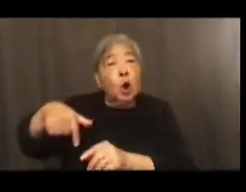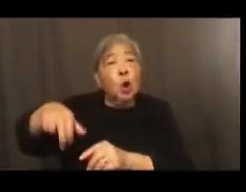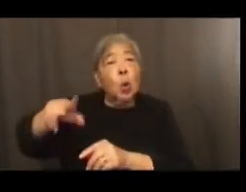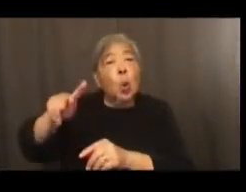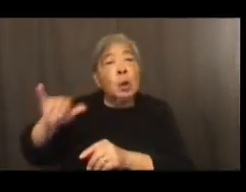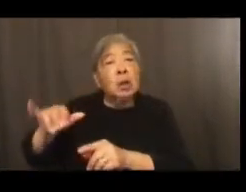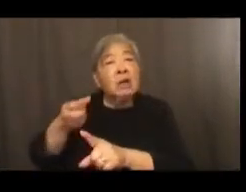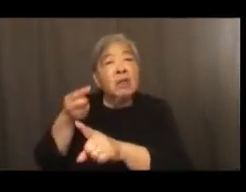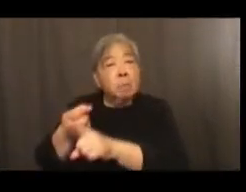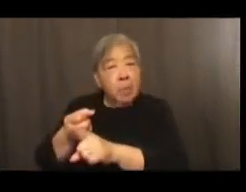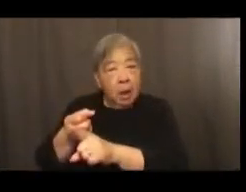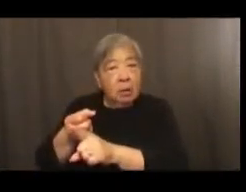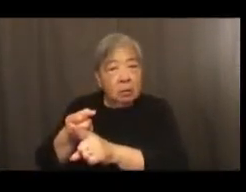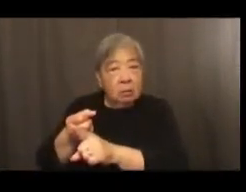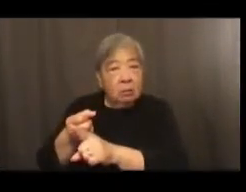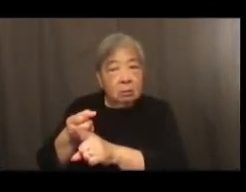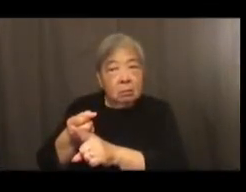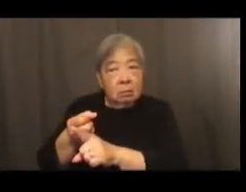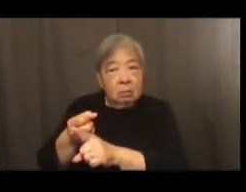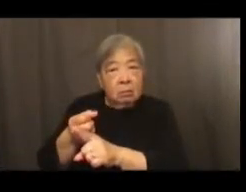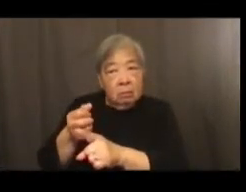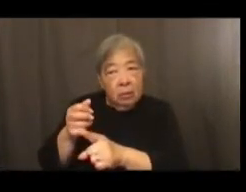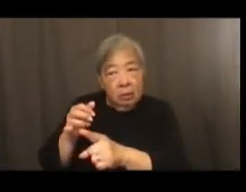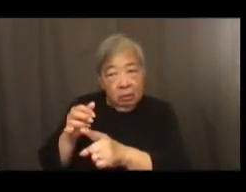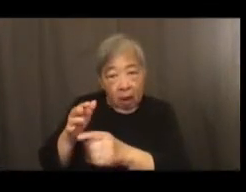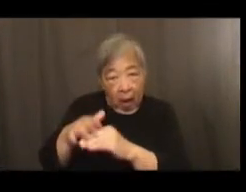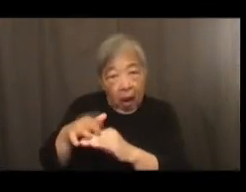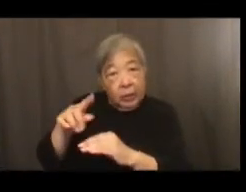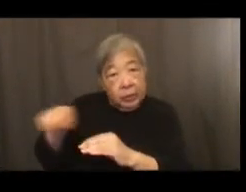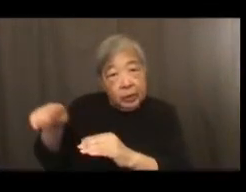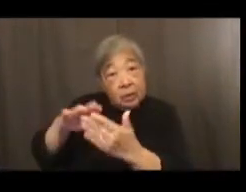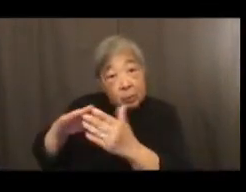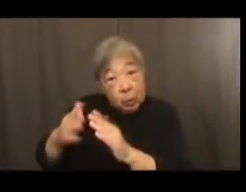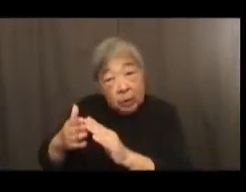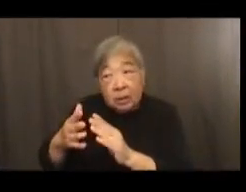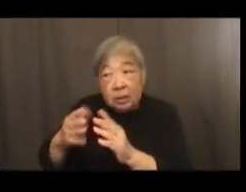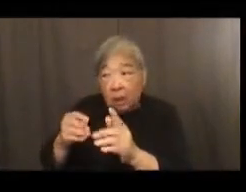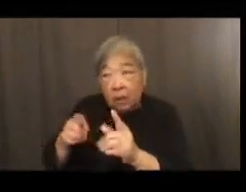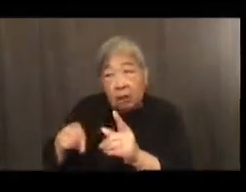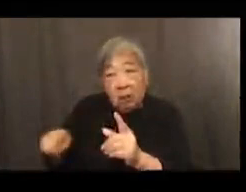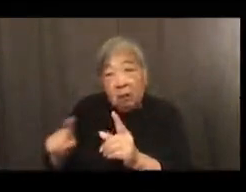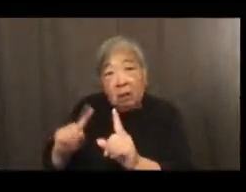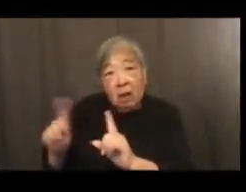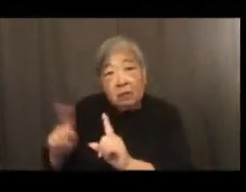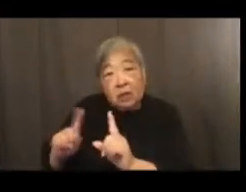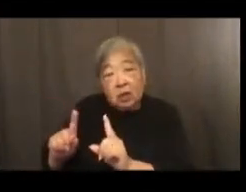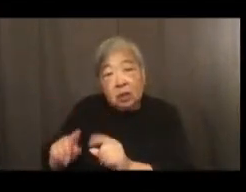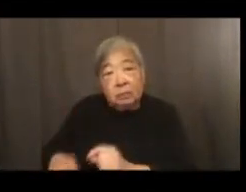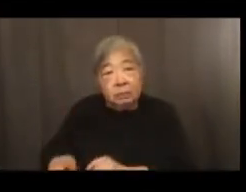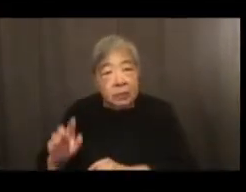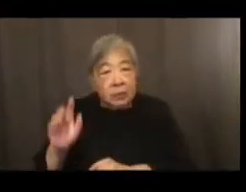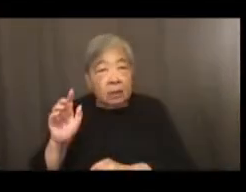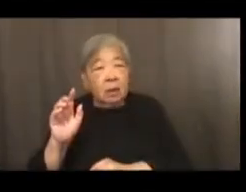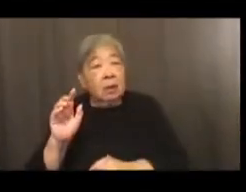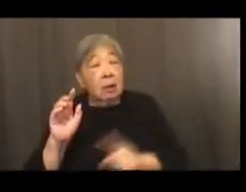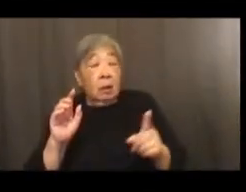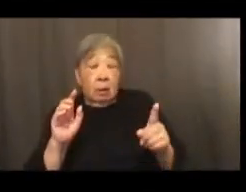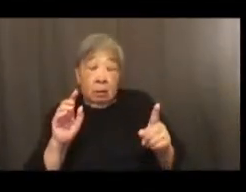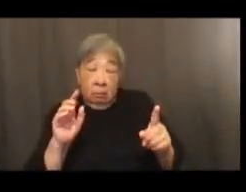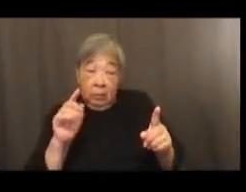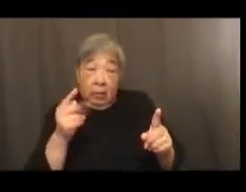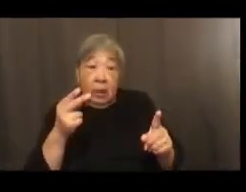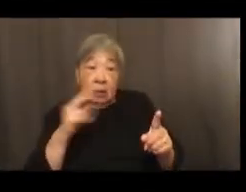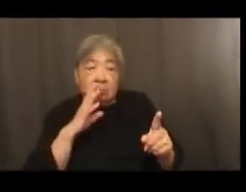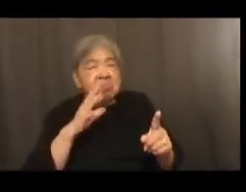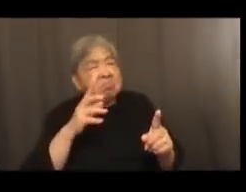having on these communities and on these conversations? Sure. That's a great question. Well, a lot of that